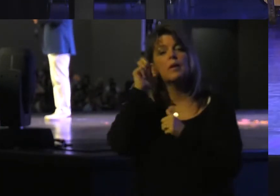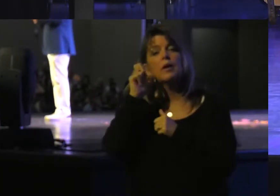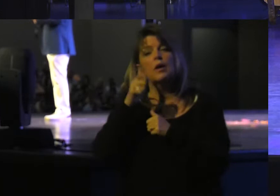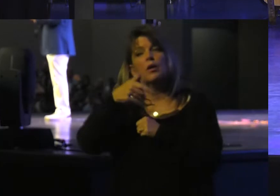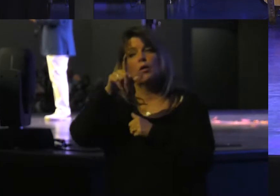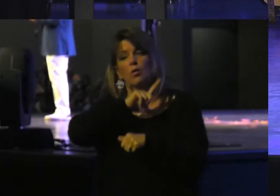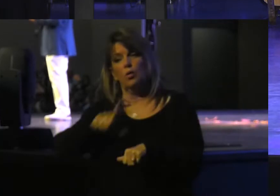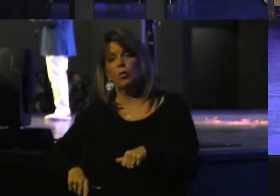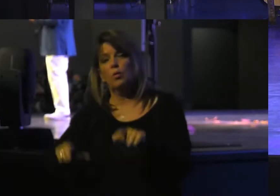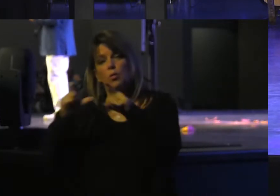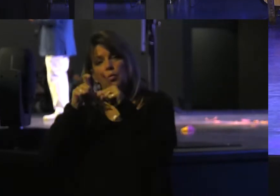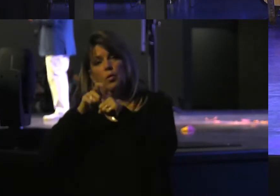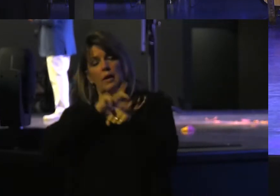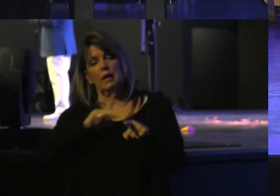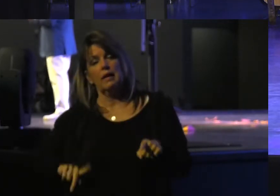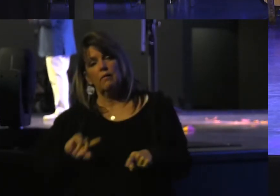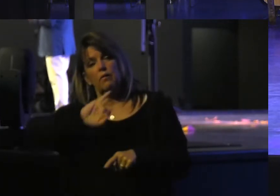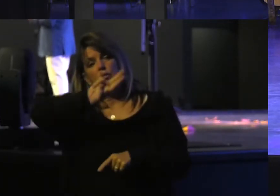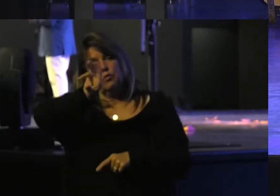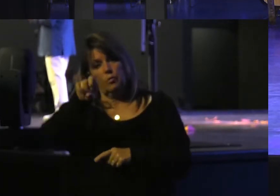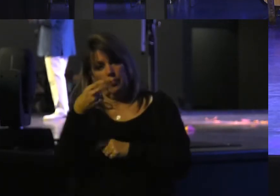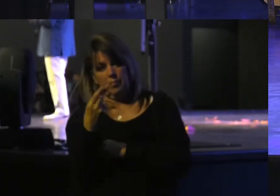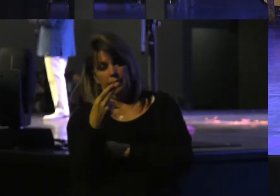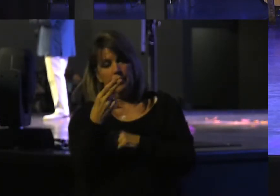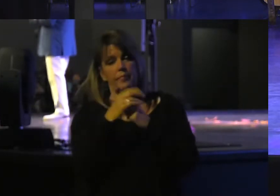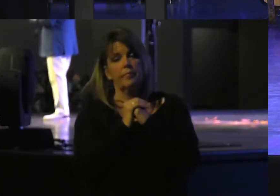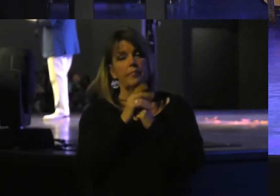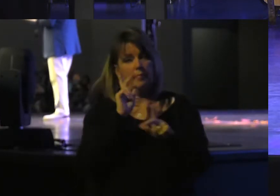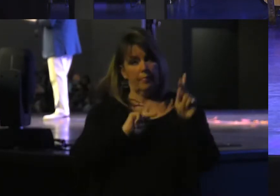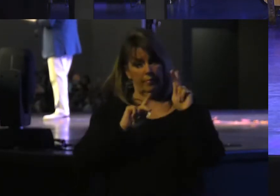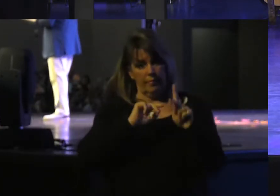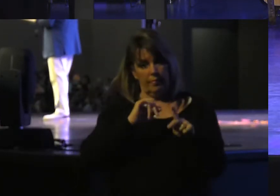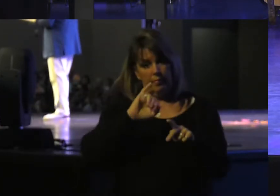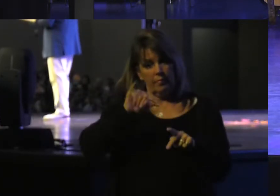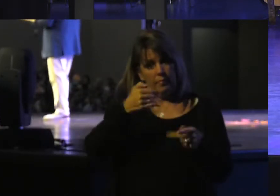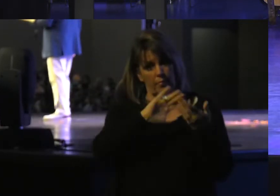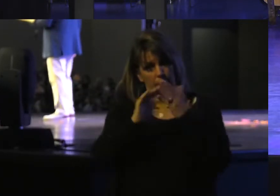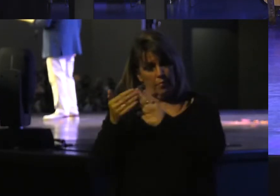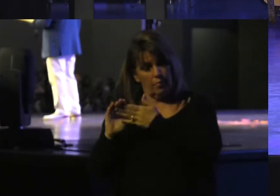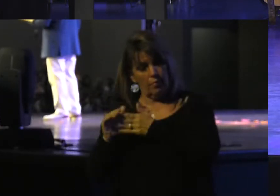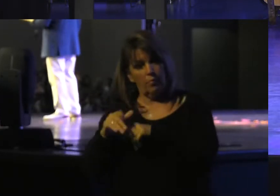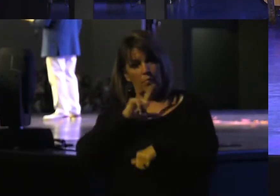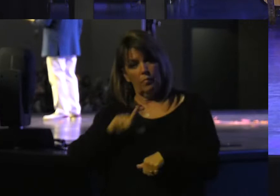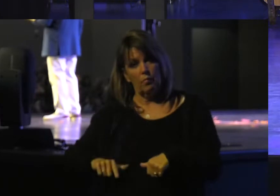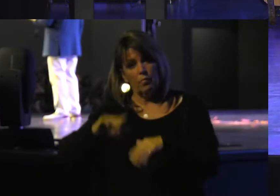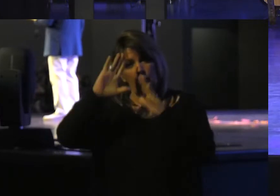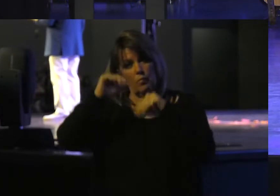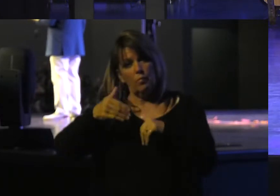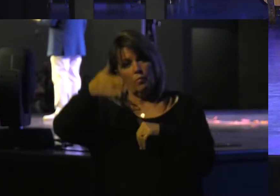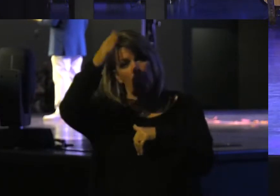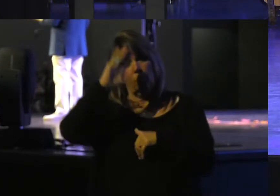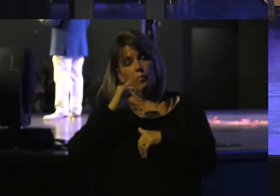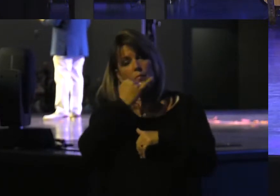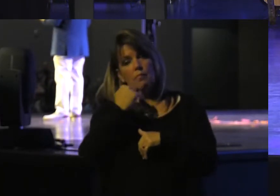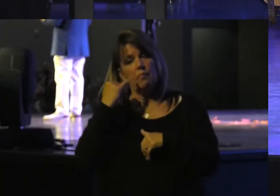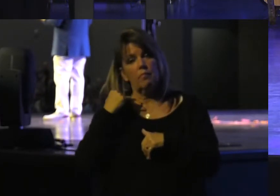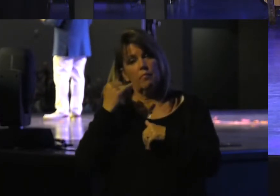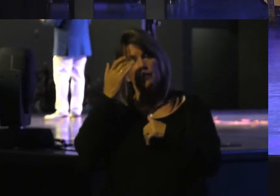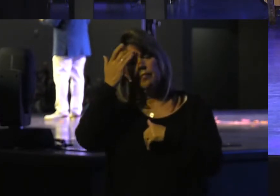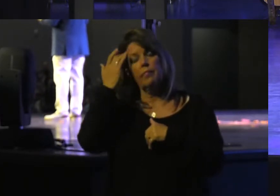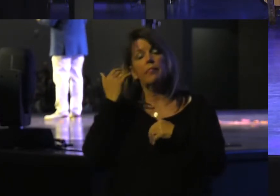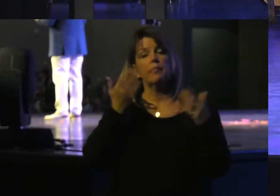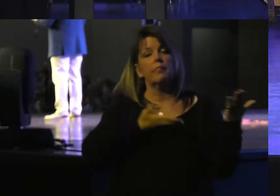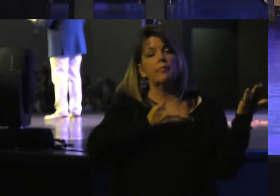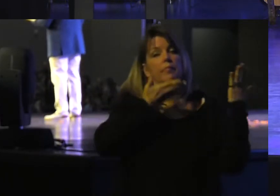the Lord, O kings of Judah, and inhabitants of Jerusalem. Thus says the Lord of hosts, the God of Israel. Behold, I am